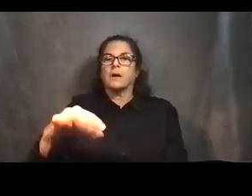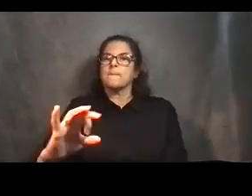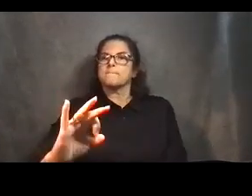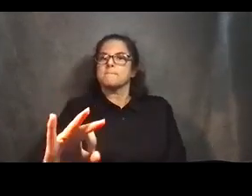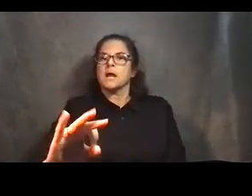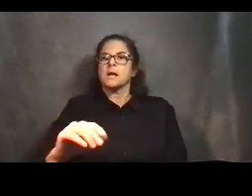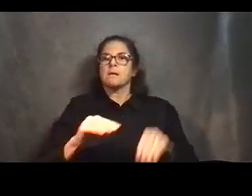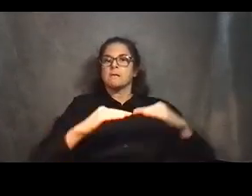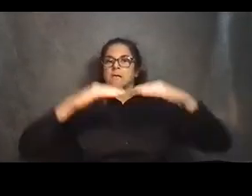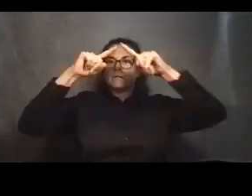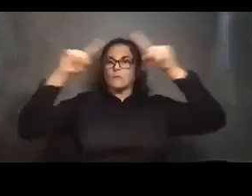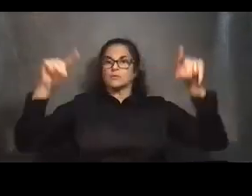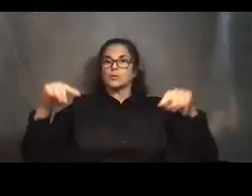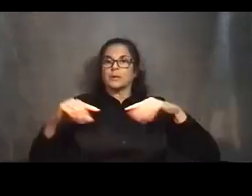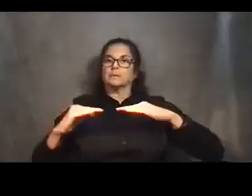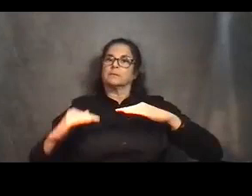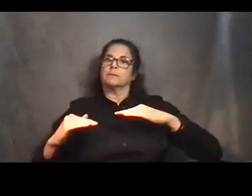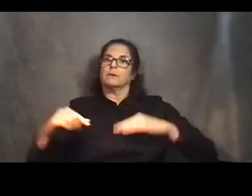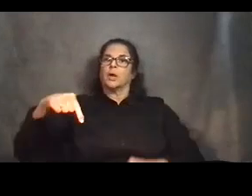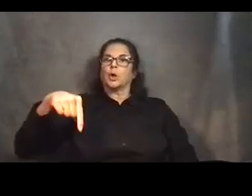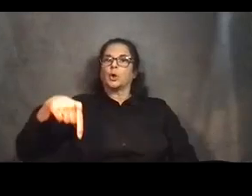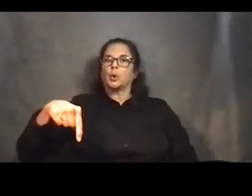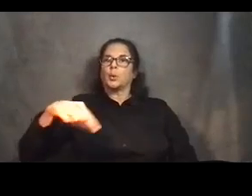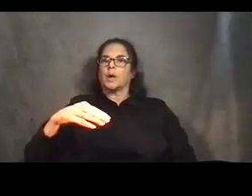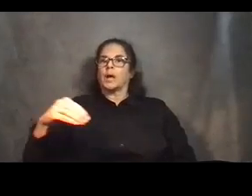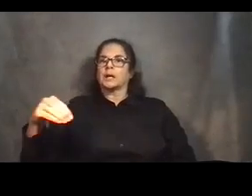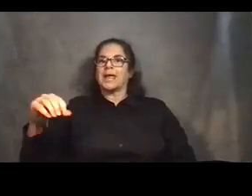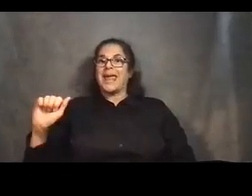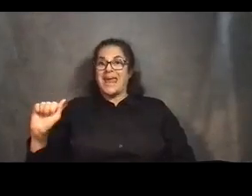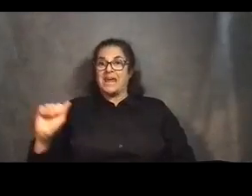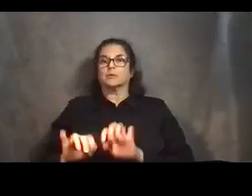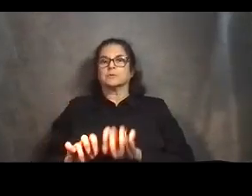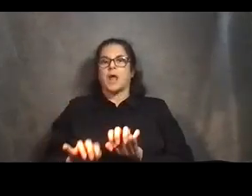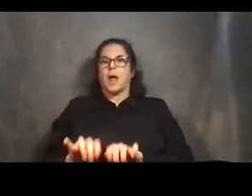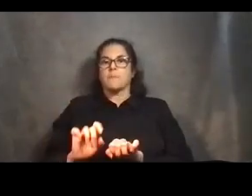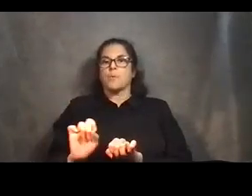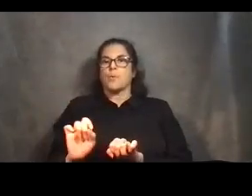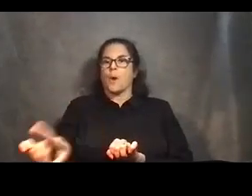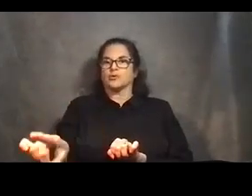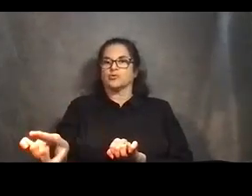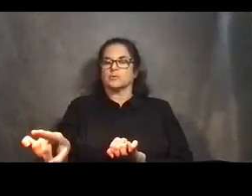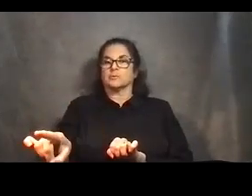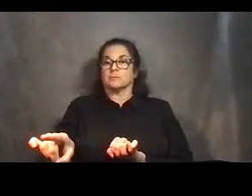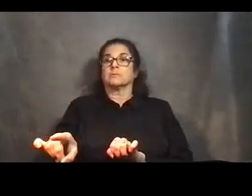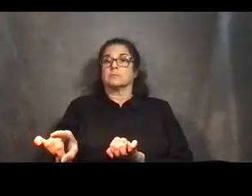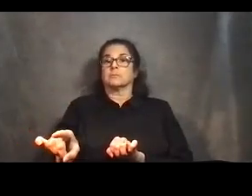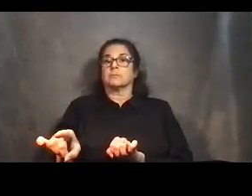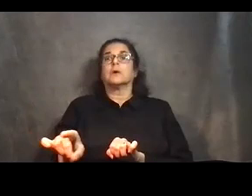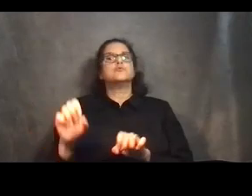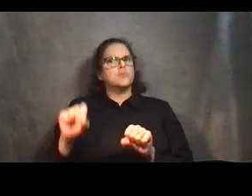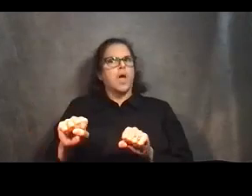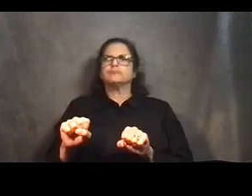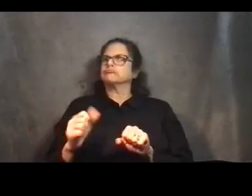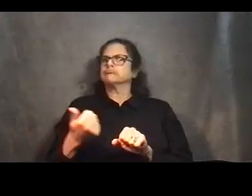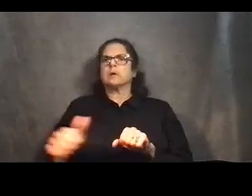bottom of your screen and typing your question into the box. You will be able to ask questions throughout the entire